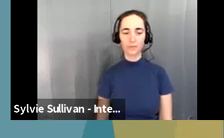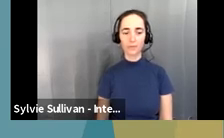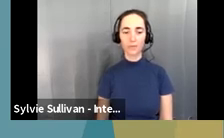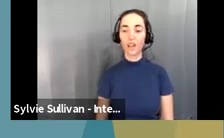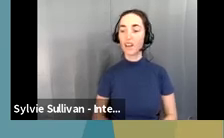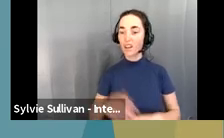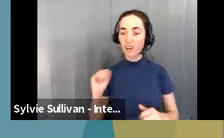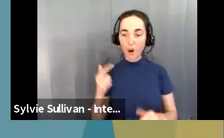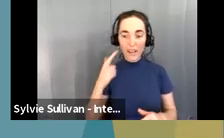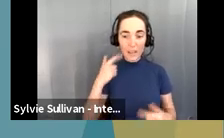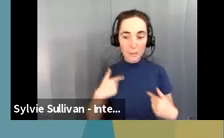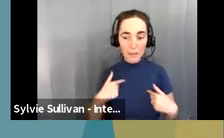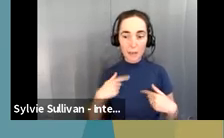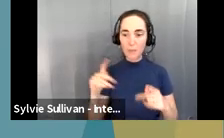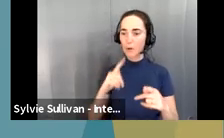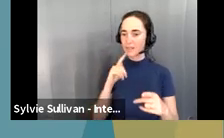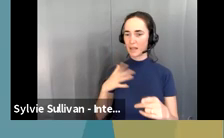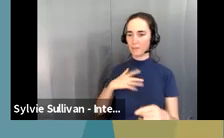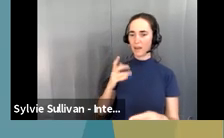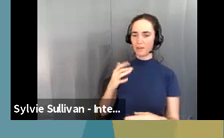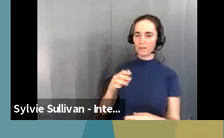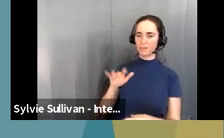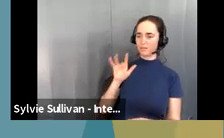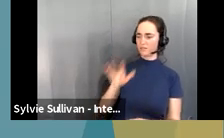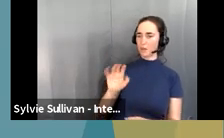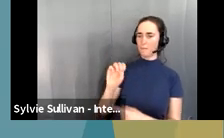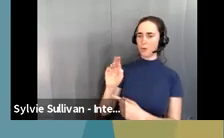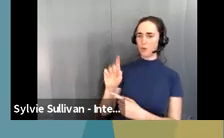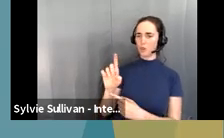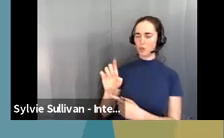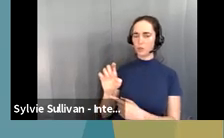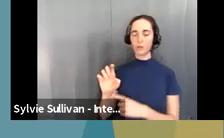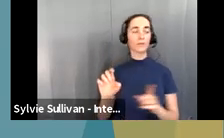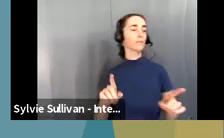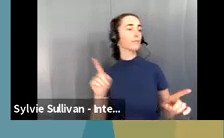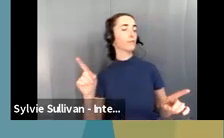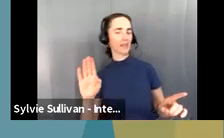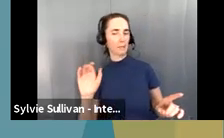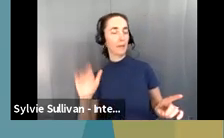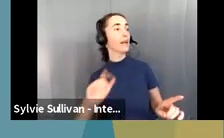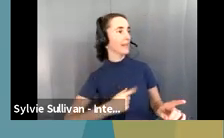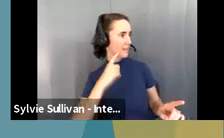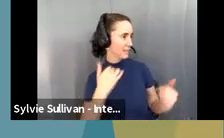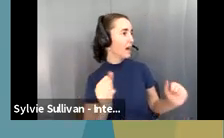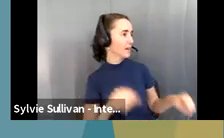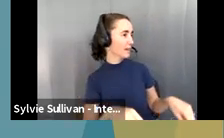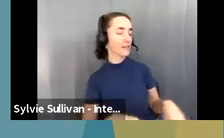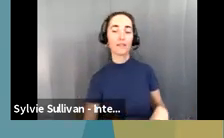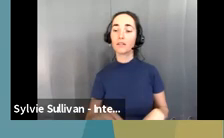Can you all hear me? It's saying that my line is muted. We can hear you now. All right. Thanks.